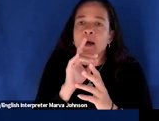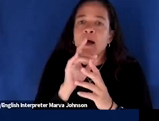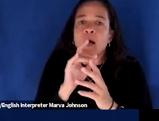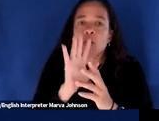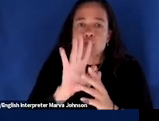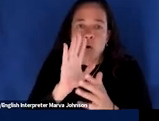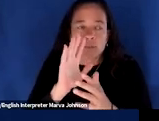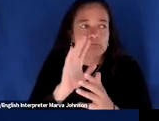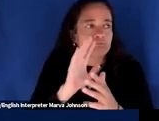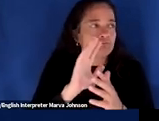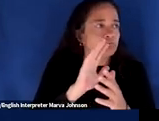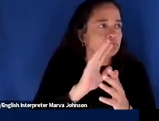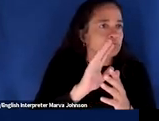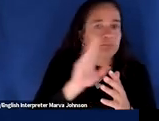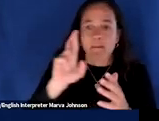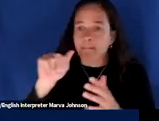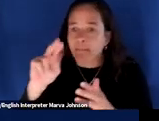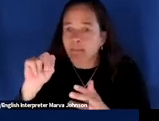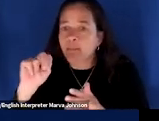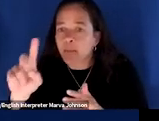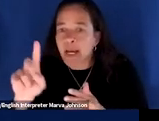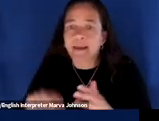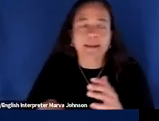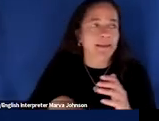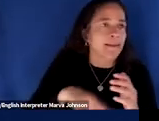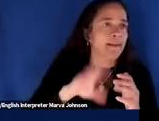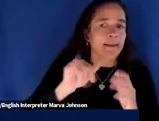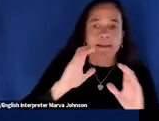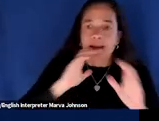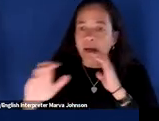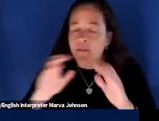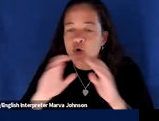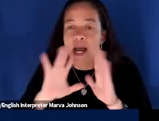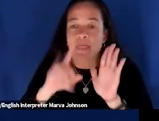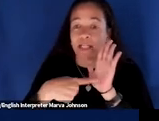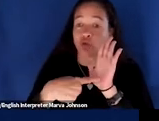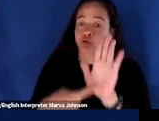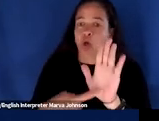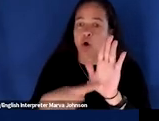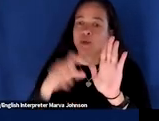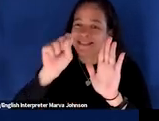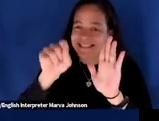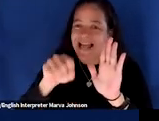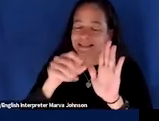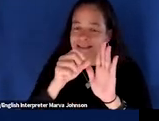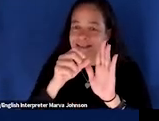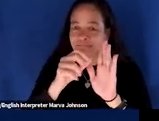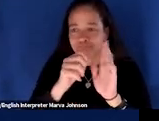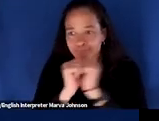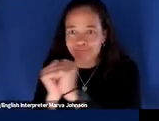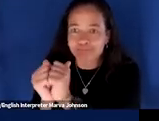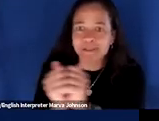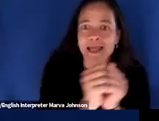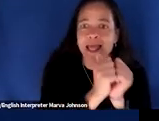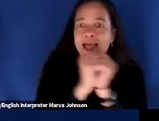communicating in such a way that shows that indeed we are all in this together and we yes we are facing something